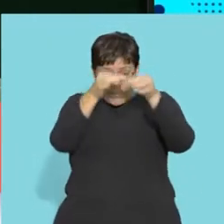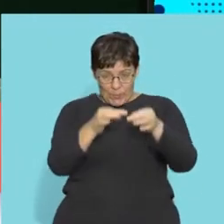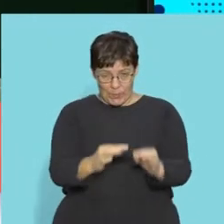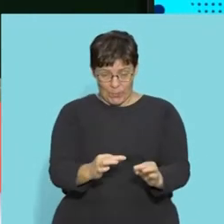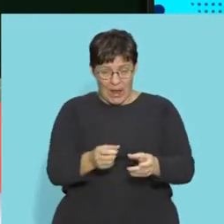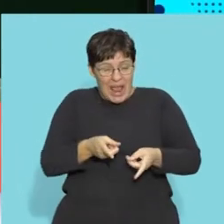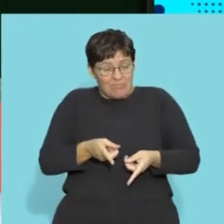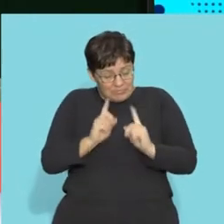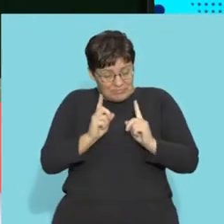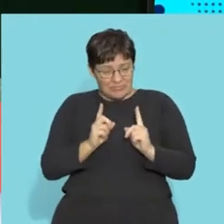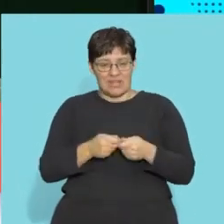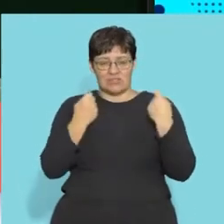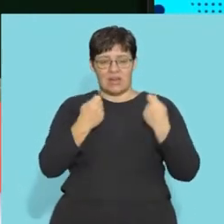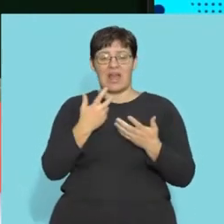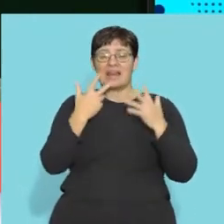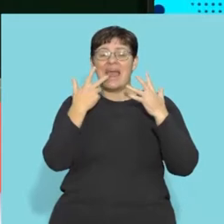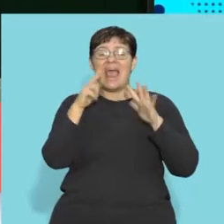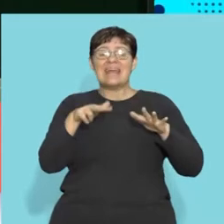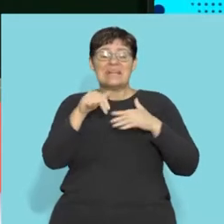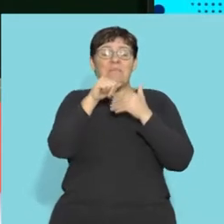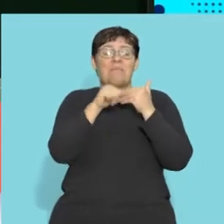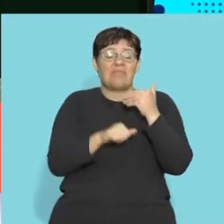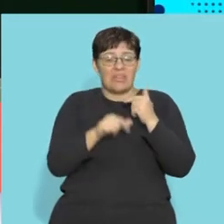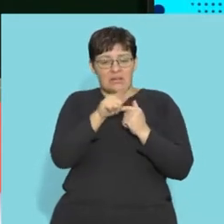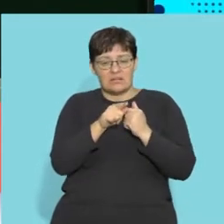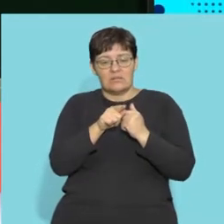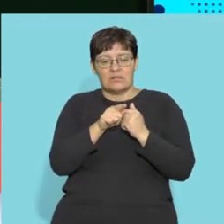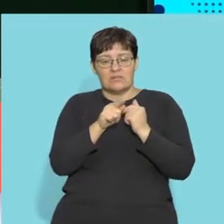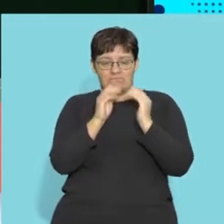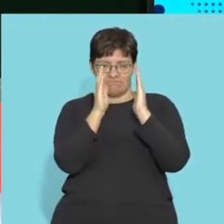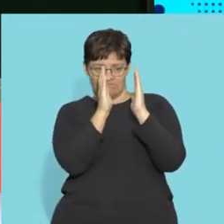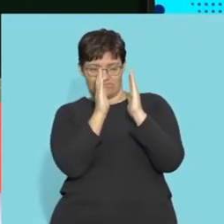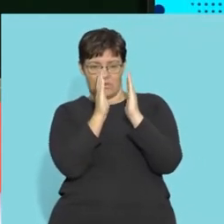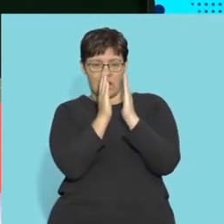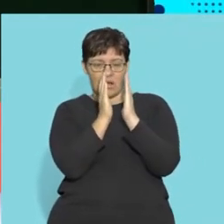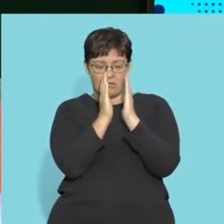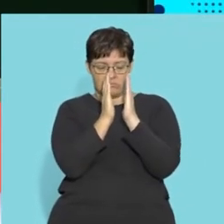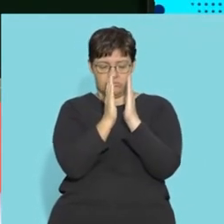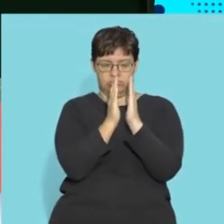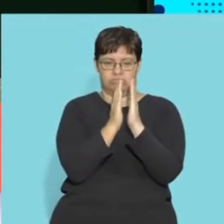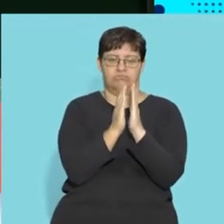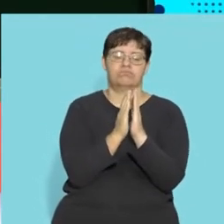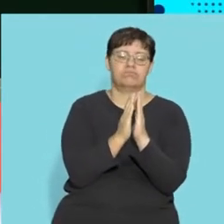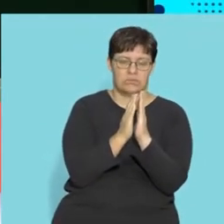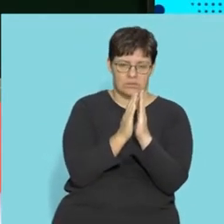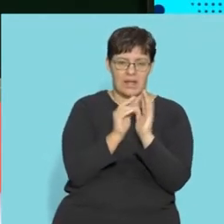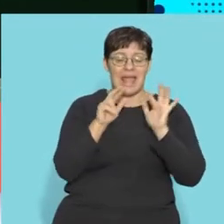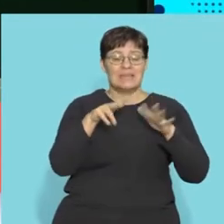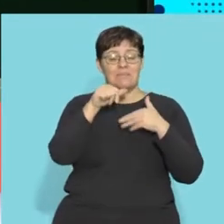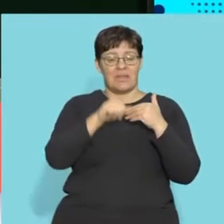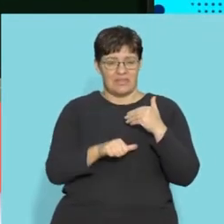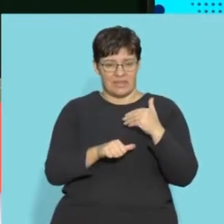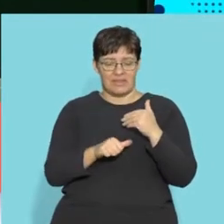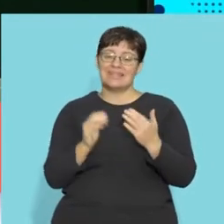that's a total different thing. It can take up to 18 months for the spinal cord for that bruising to go down. And